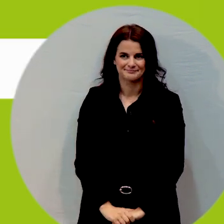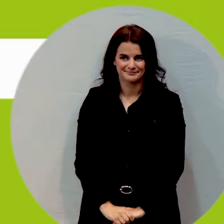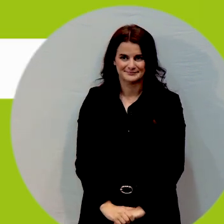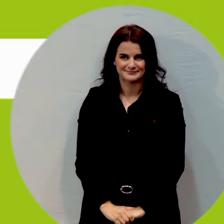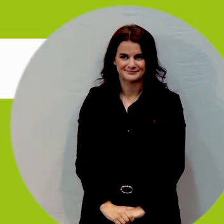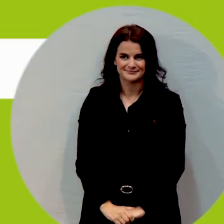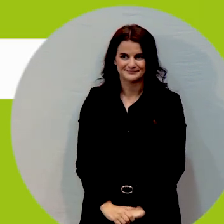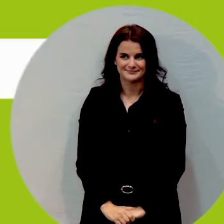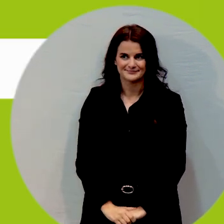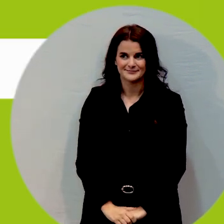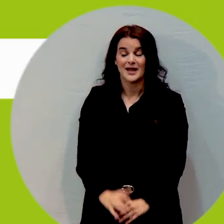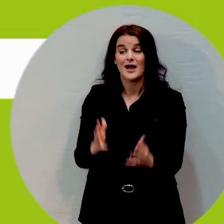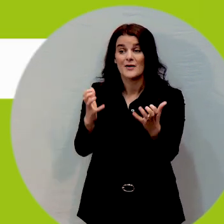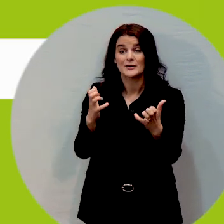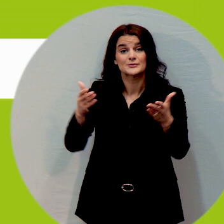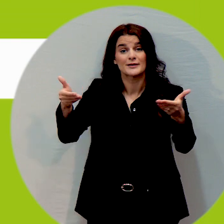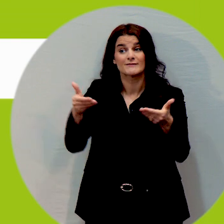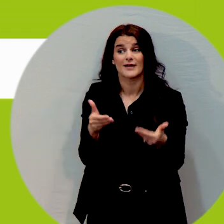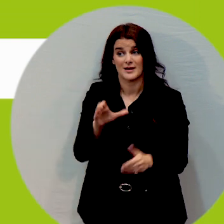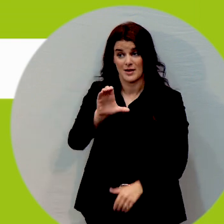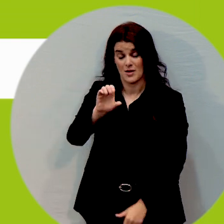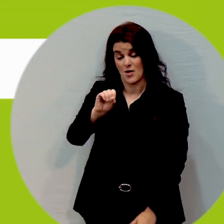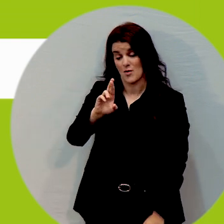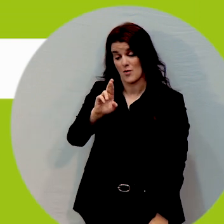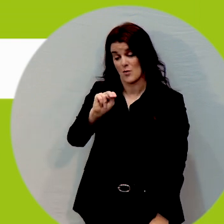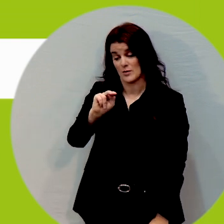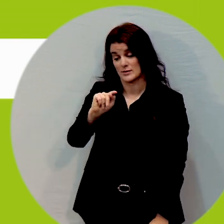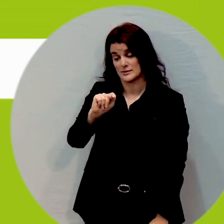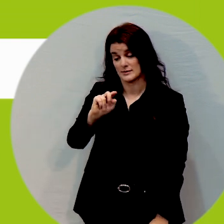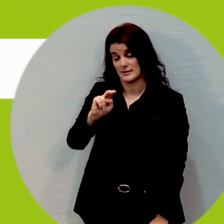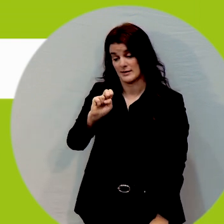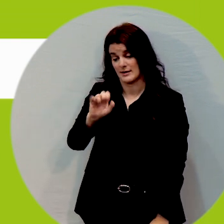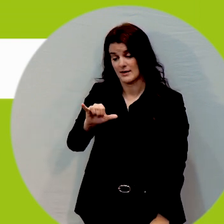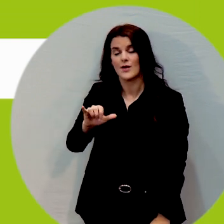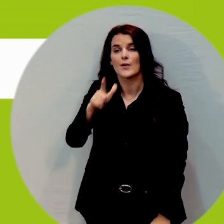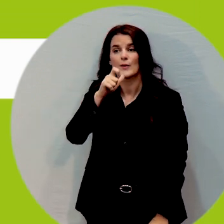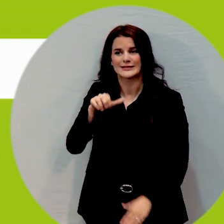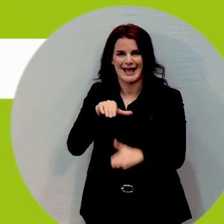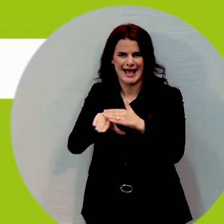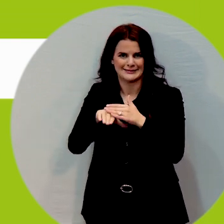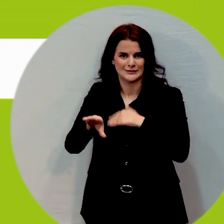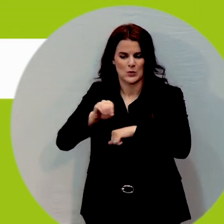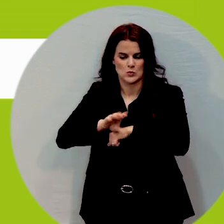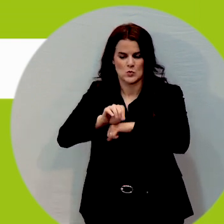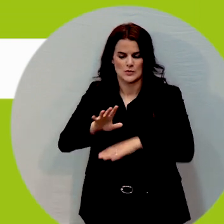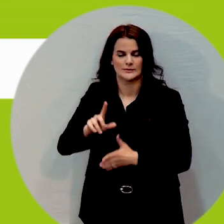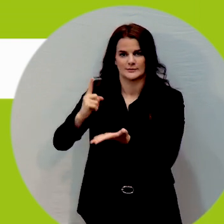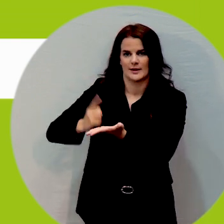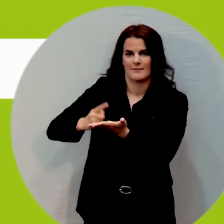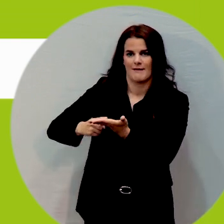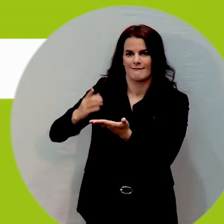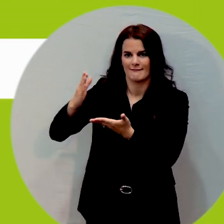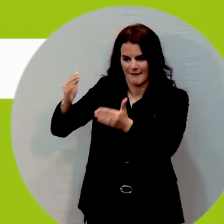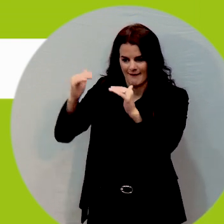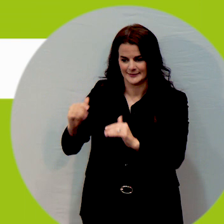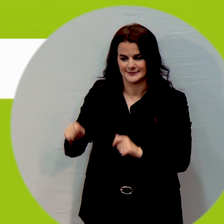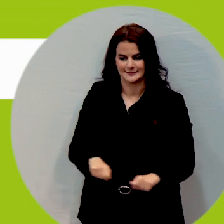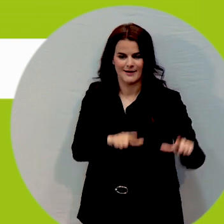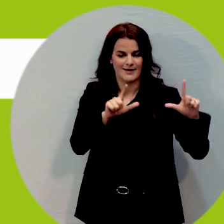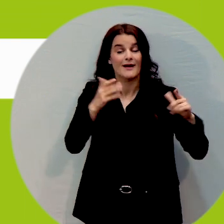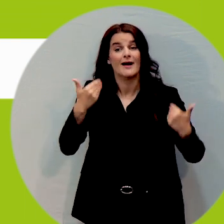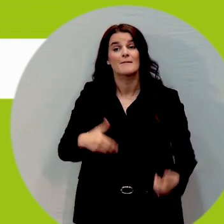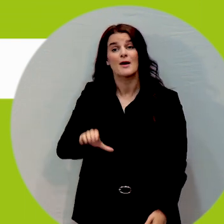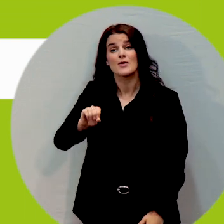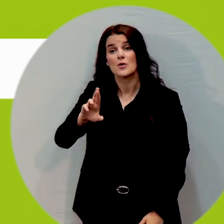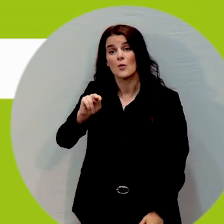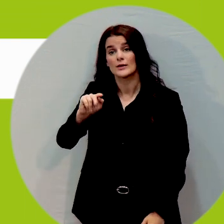I'd like to invite Courtney who is one of our access consultants to talk through the next slide. I'm Courtney Hanson,